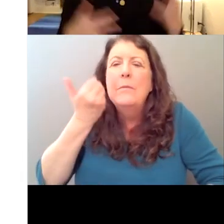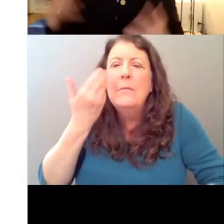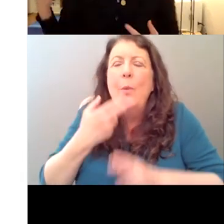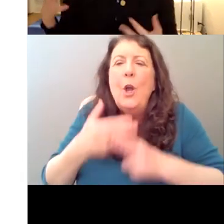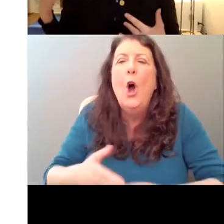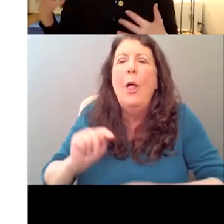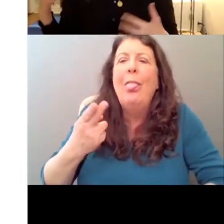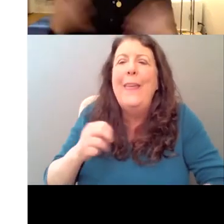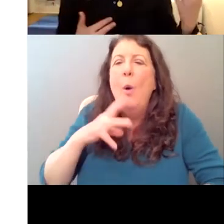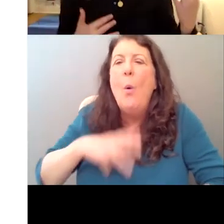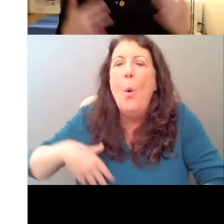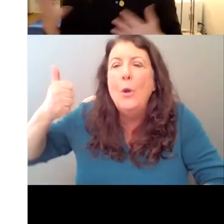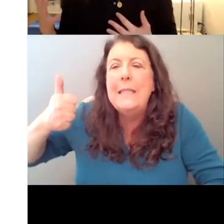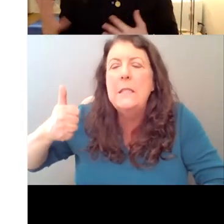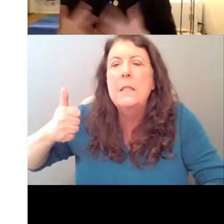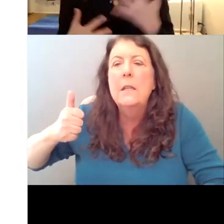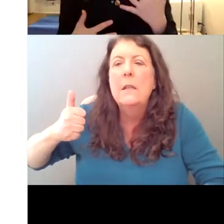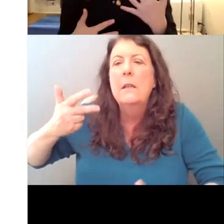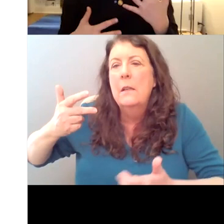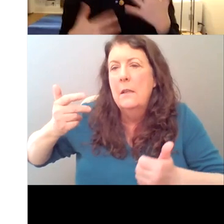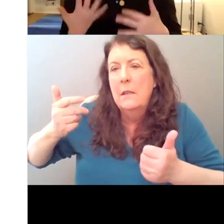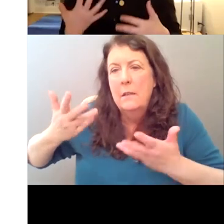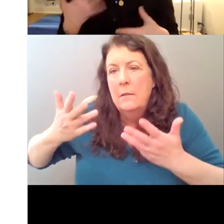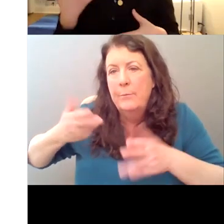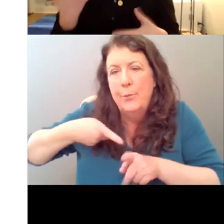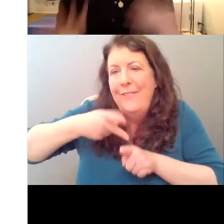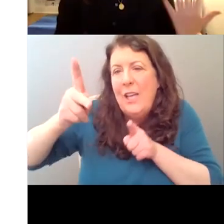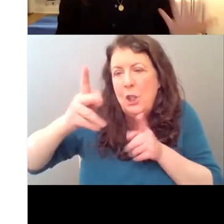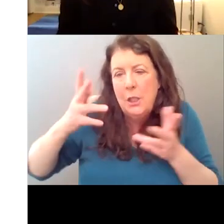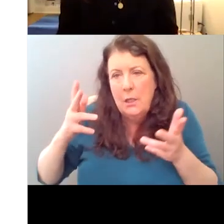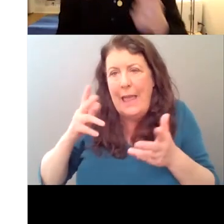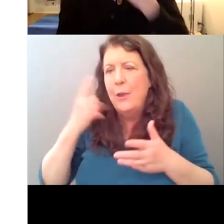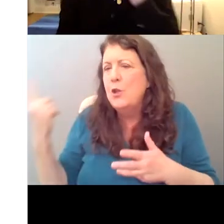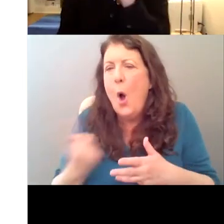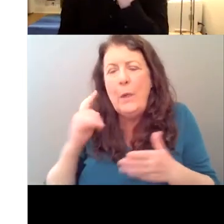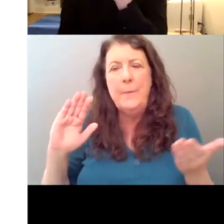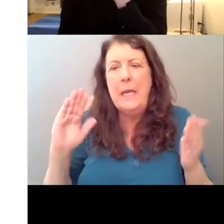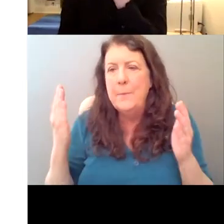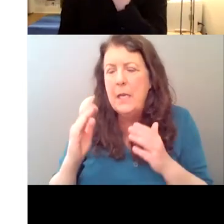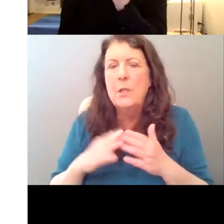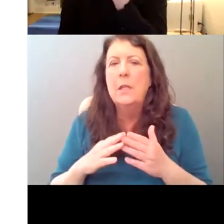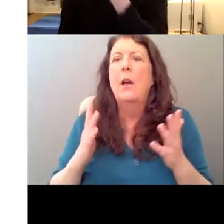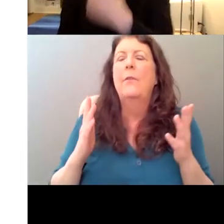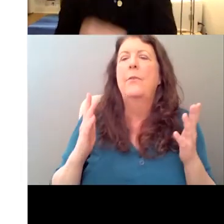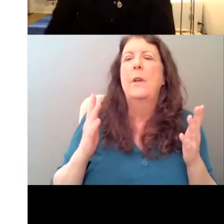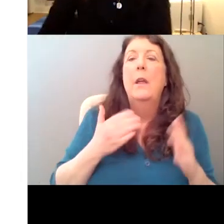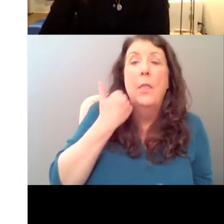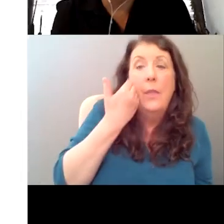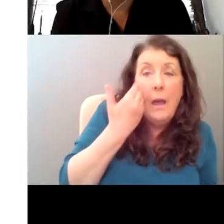connections between like actress and prostitute. again, like these themes of what is real, um, you know,